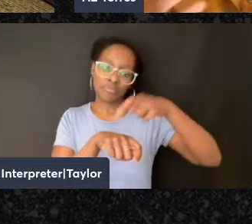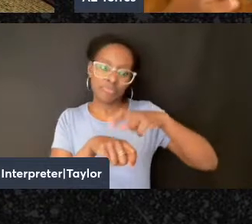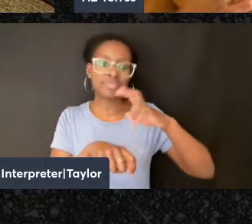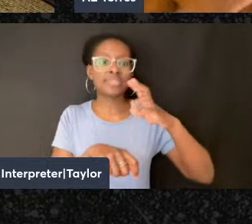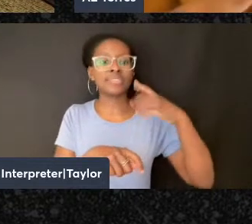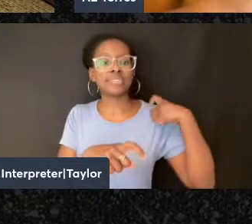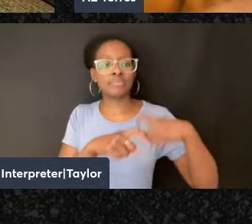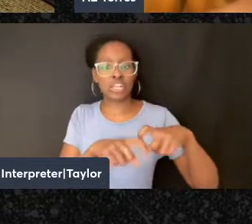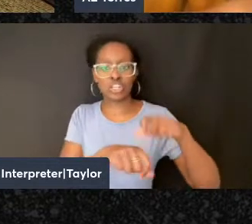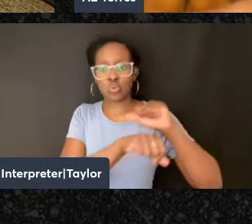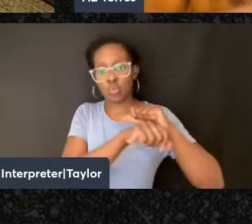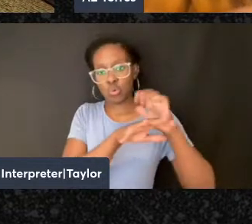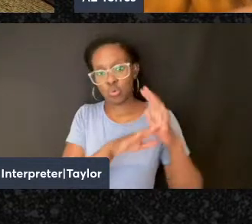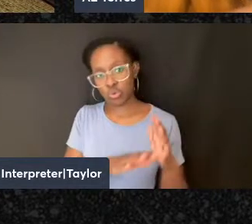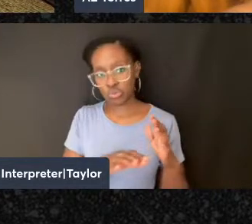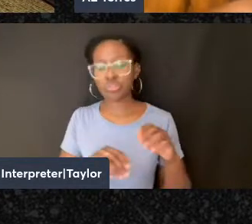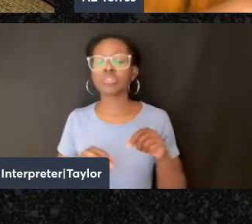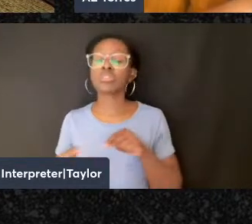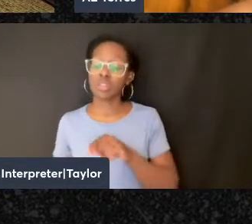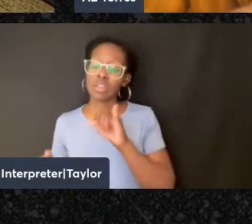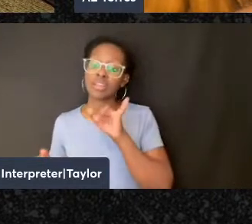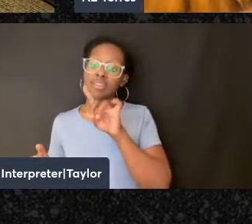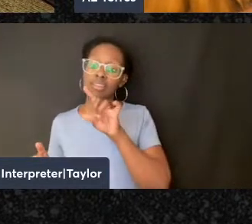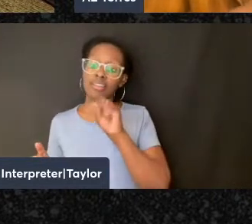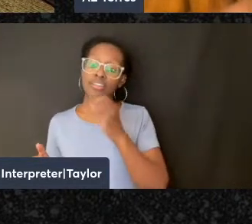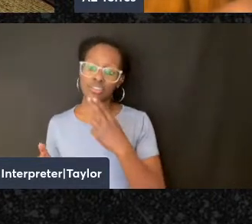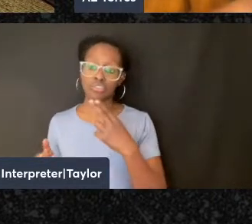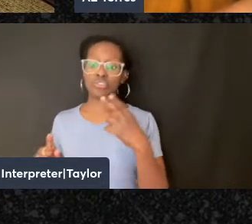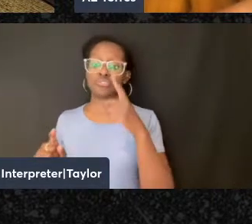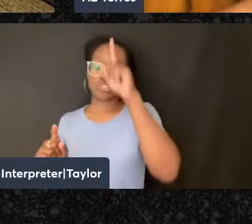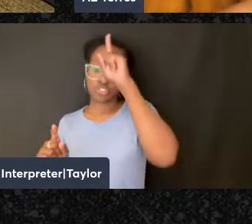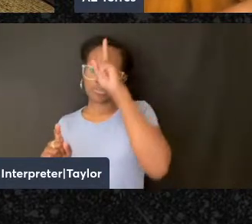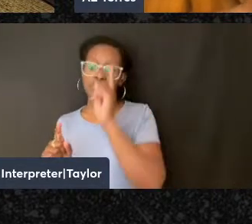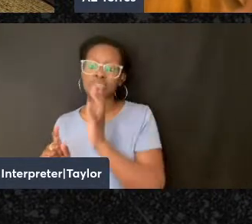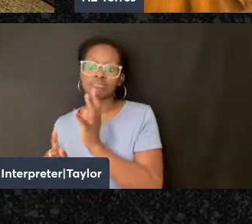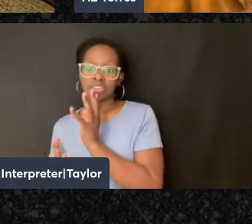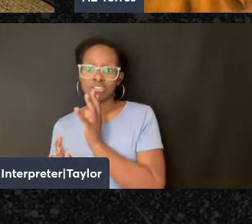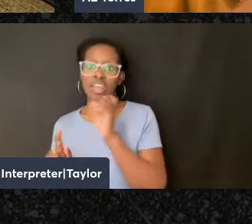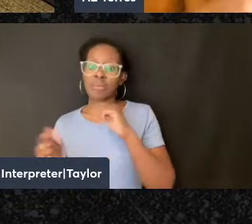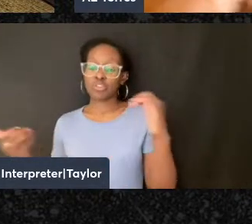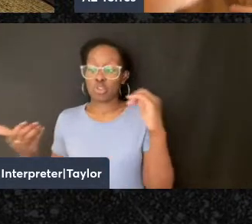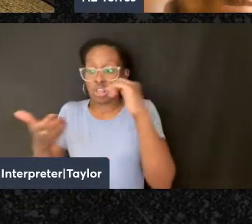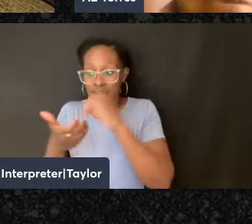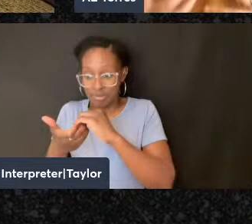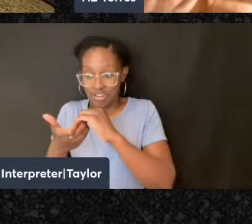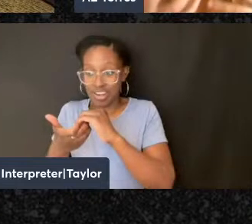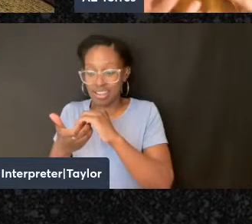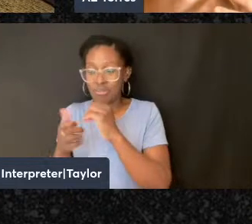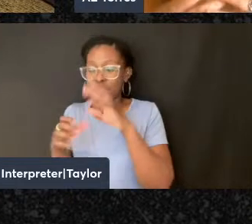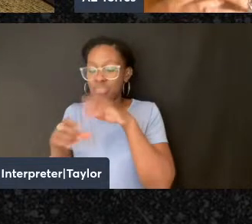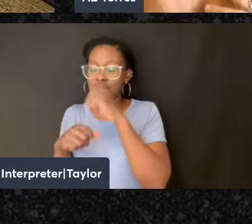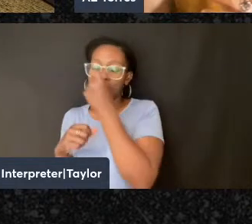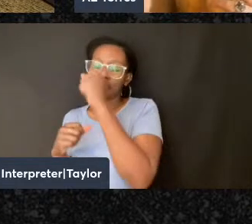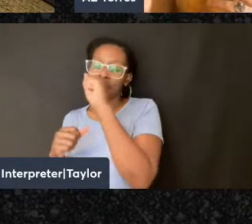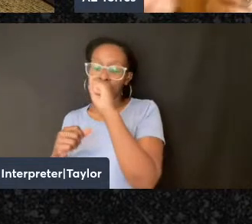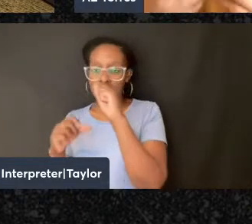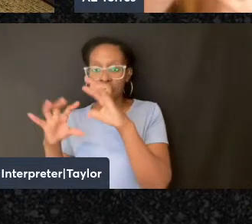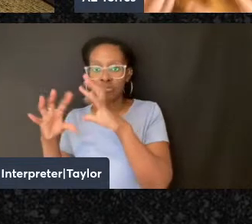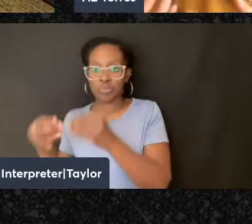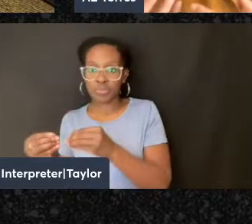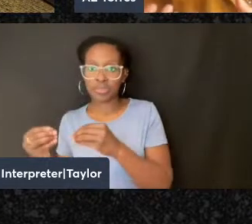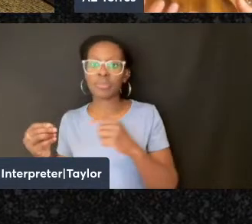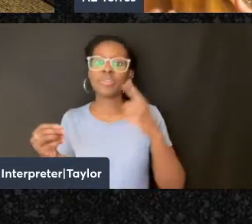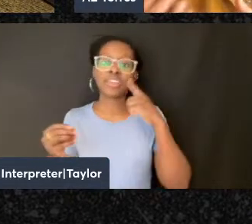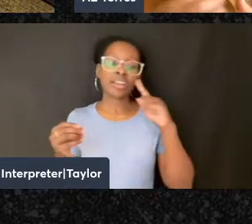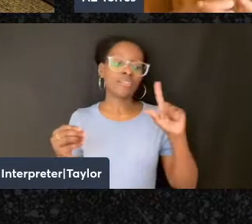So while Yiddish and German speakers were able to collaborate in anarchist movements, there's also the proximity of Ladino